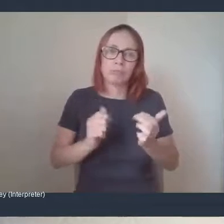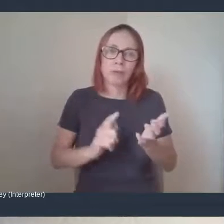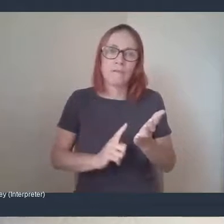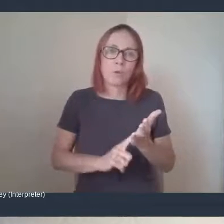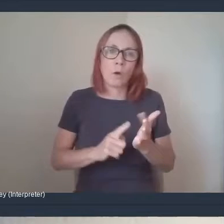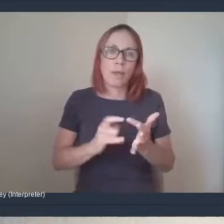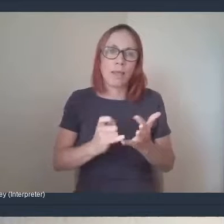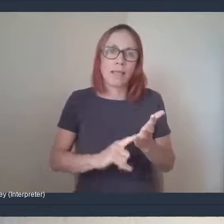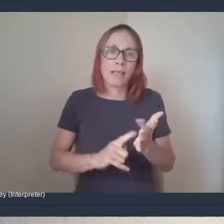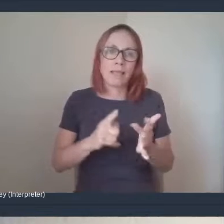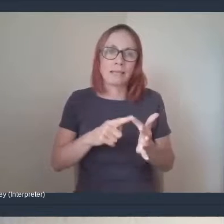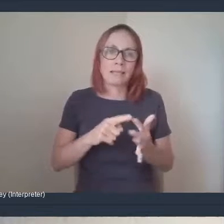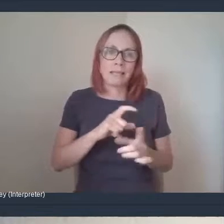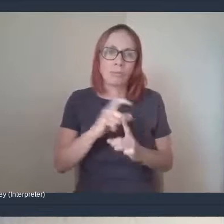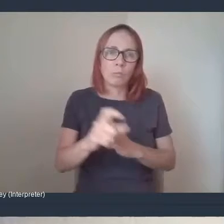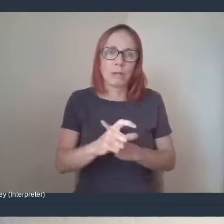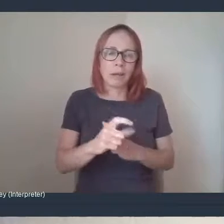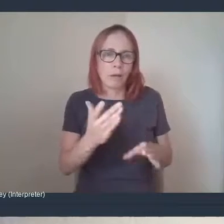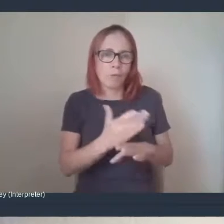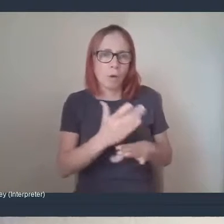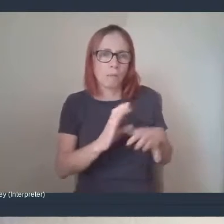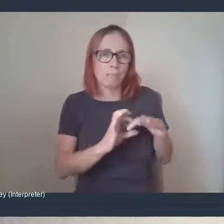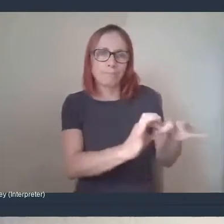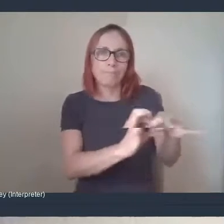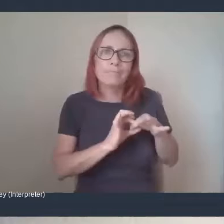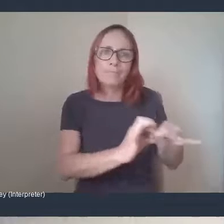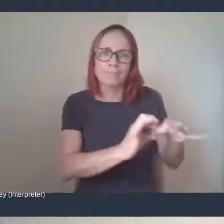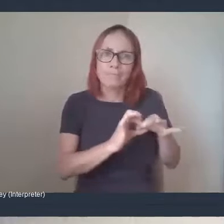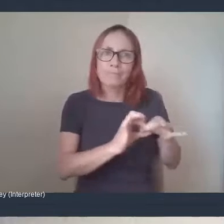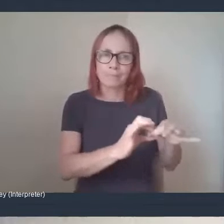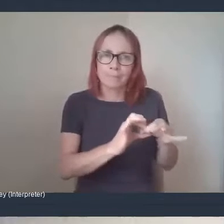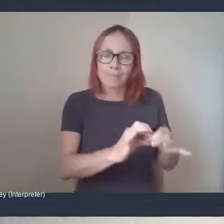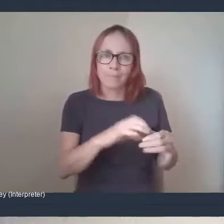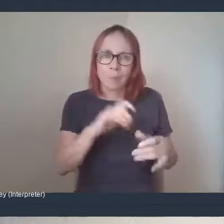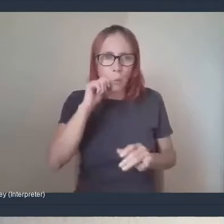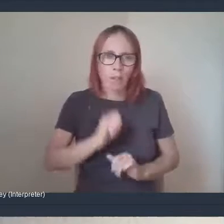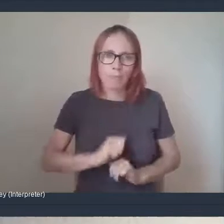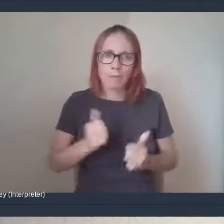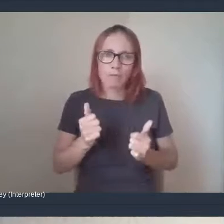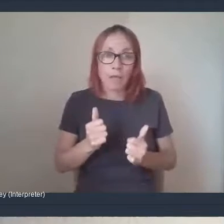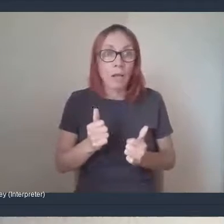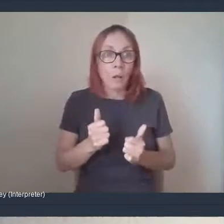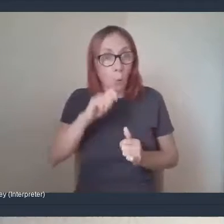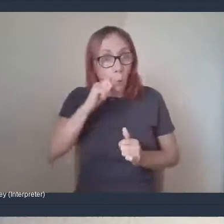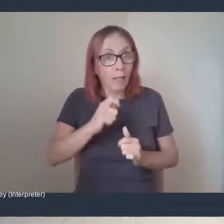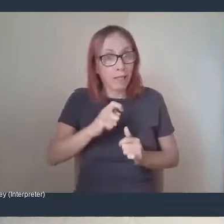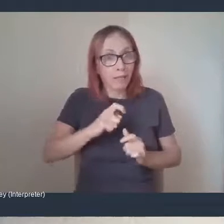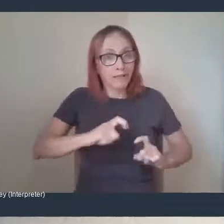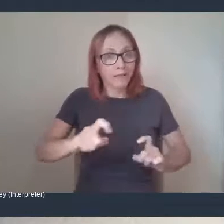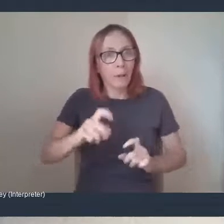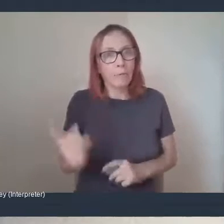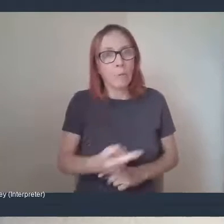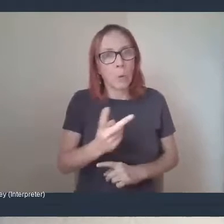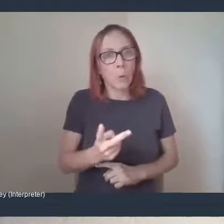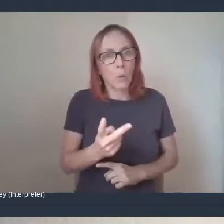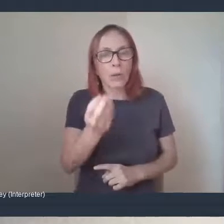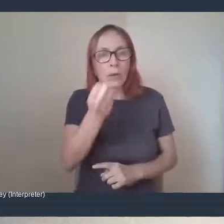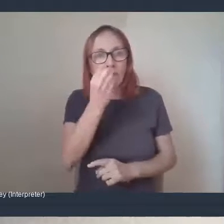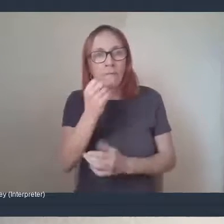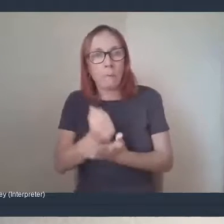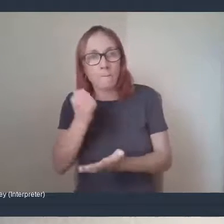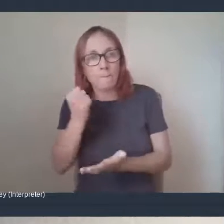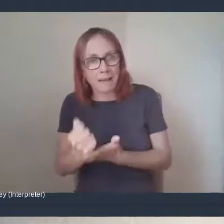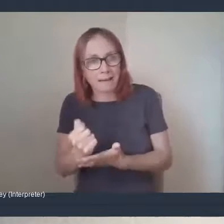working in collaboration with the food bank and having it down there. We'll still operate our pantry, but it'll be smaller